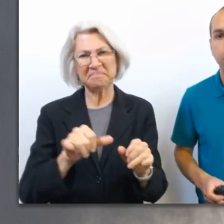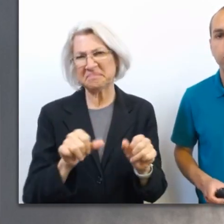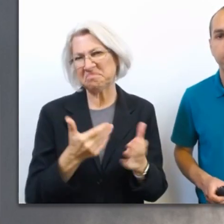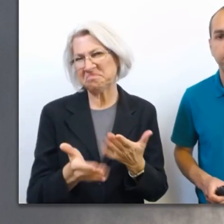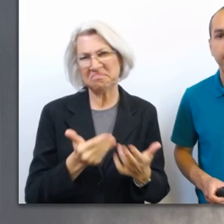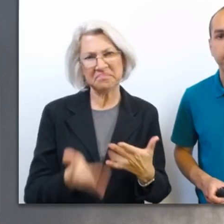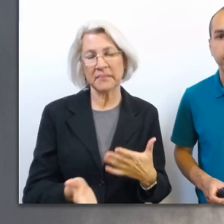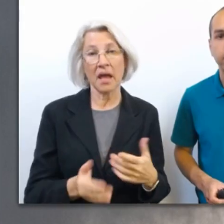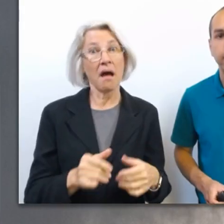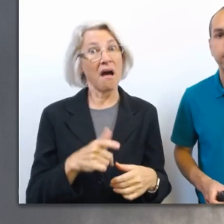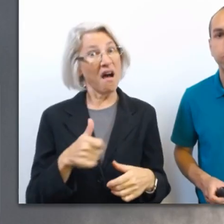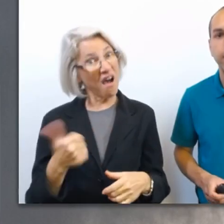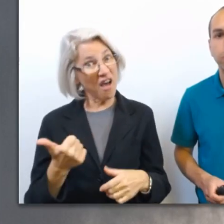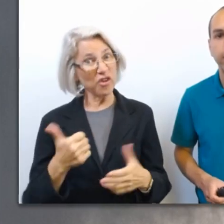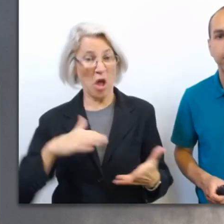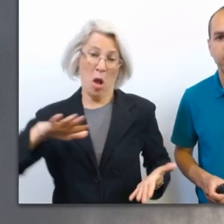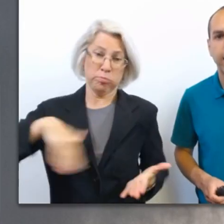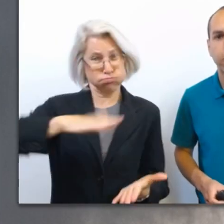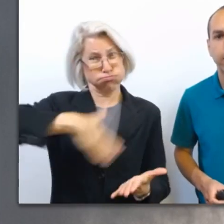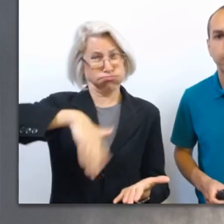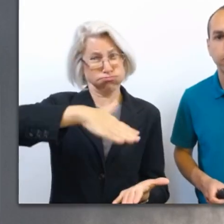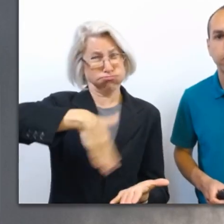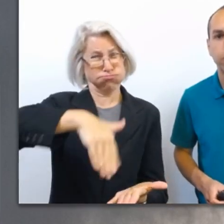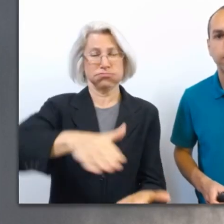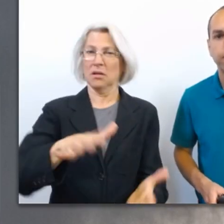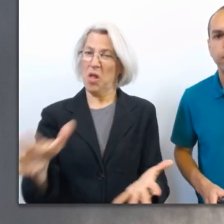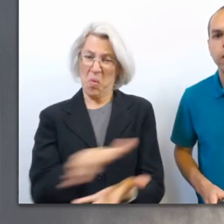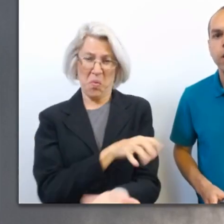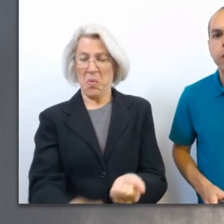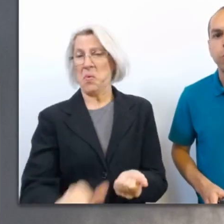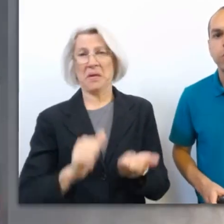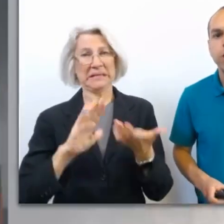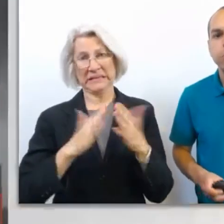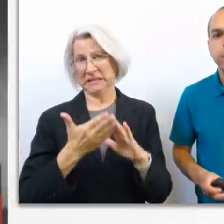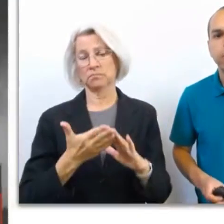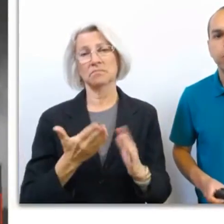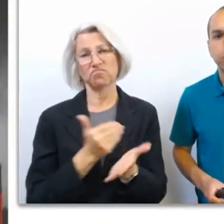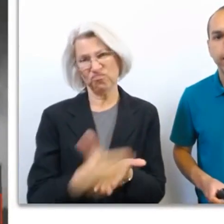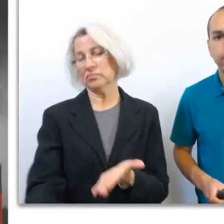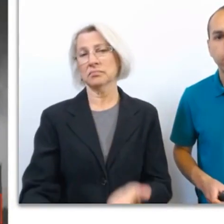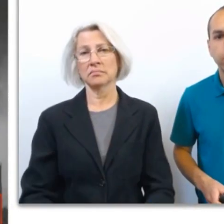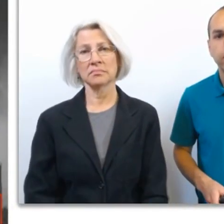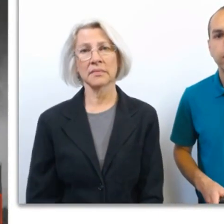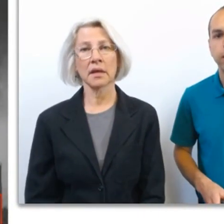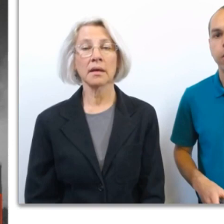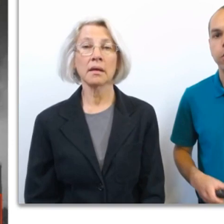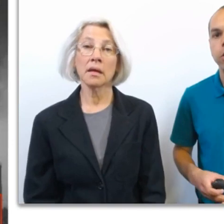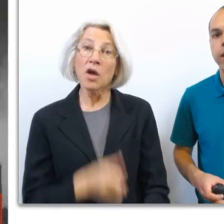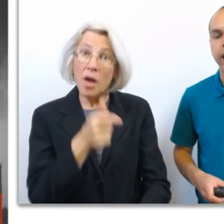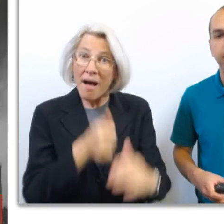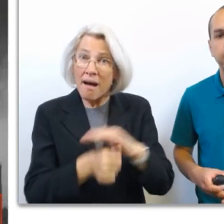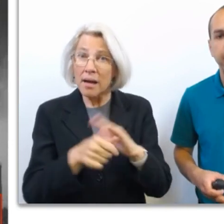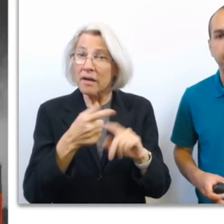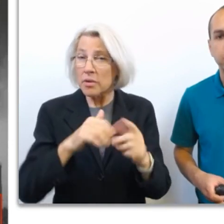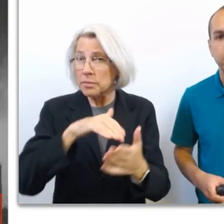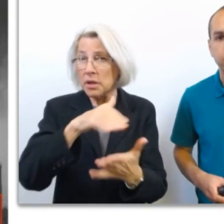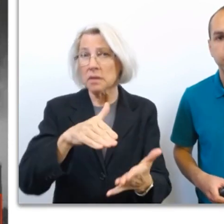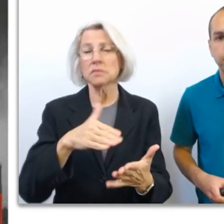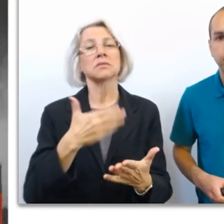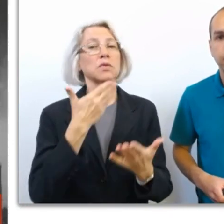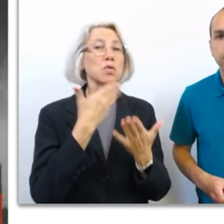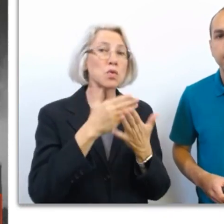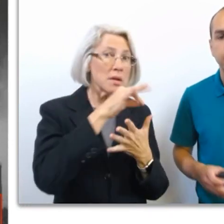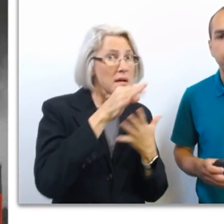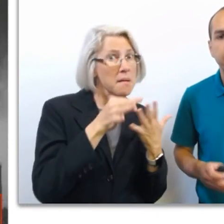some are large and violent and can wipe away entire neighborhoods. When sheltering from a tornado, there are good and bad options.